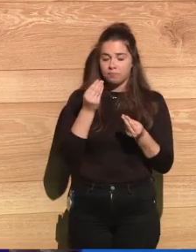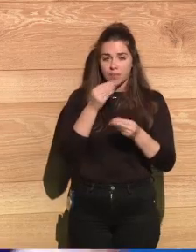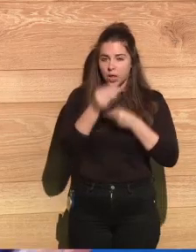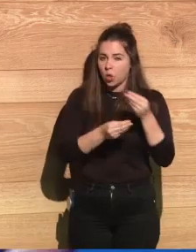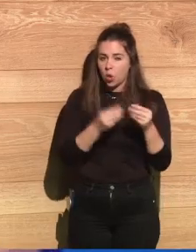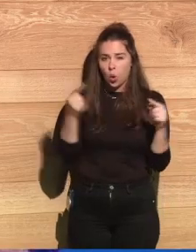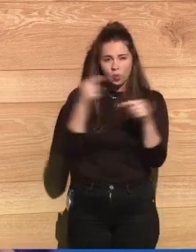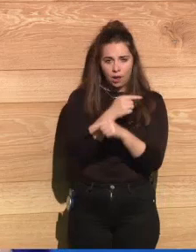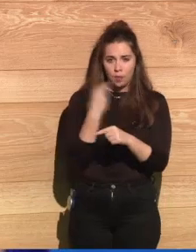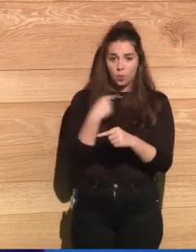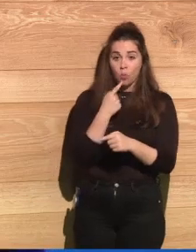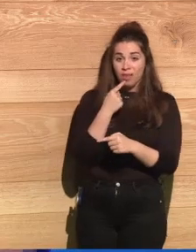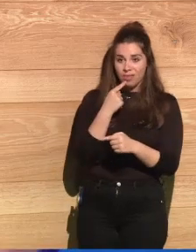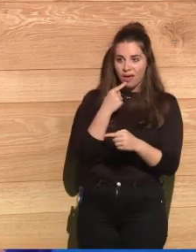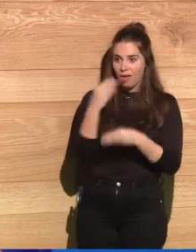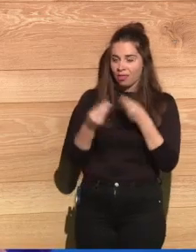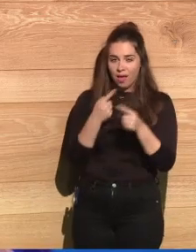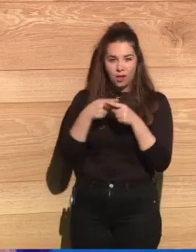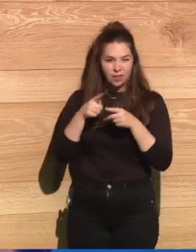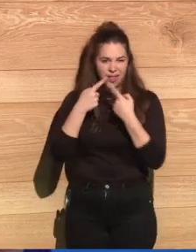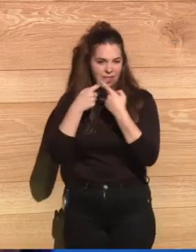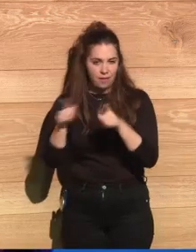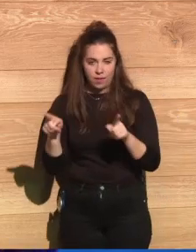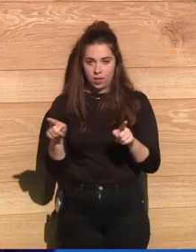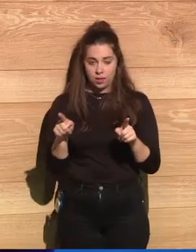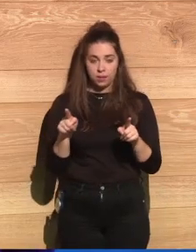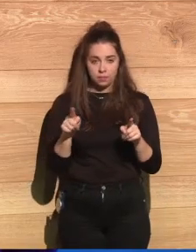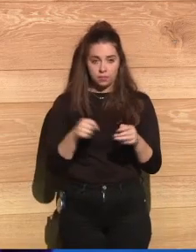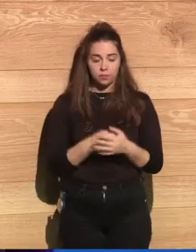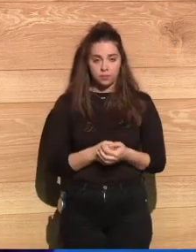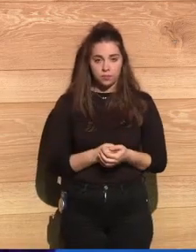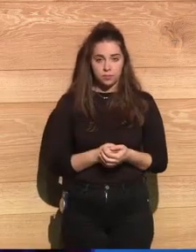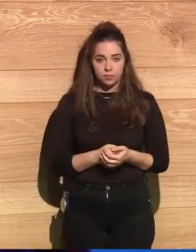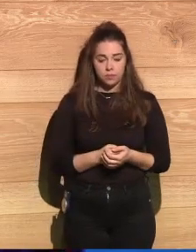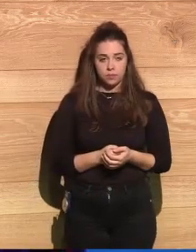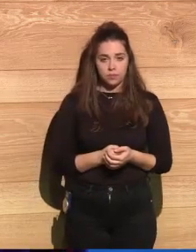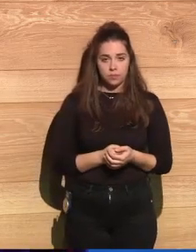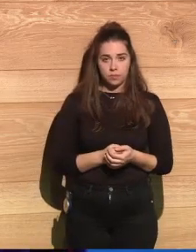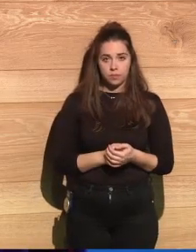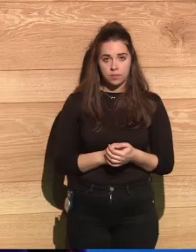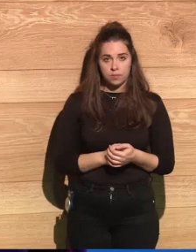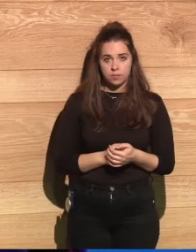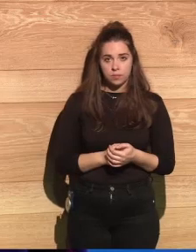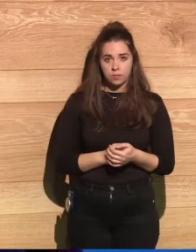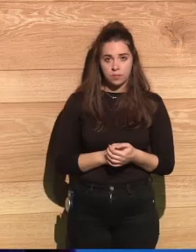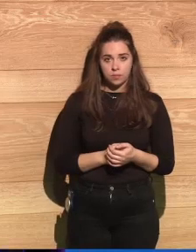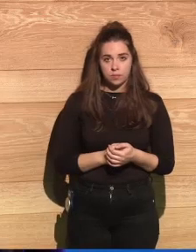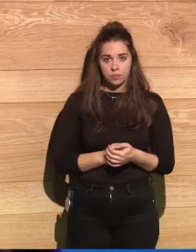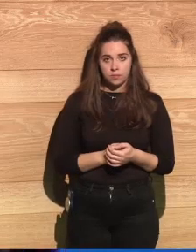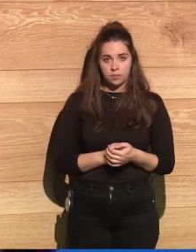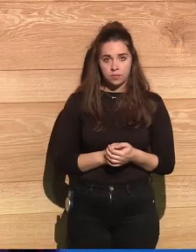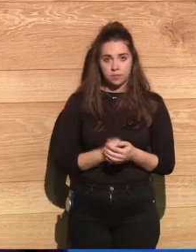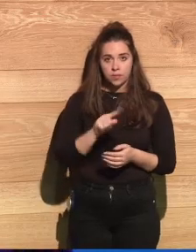First of all, the research agency was established.